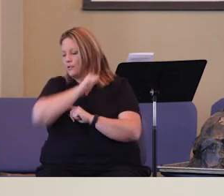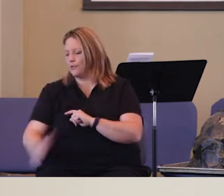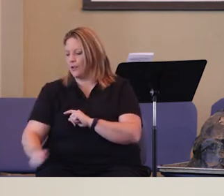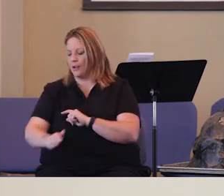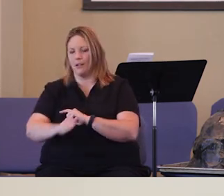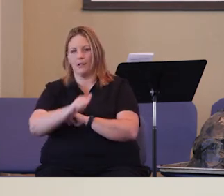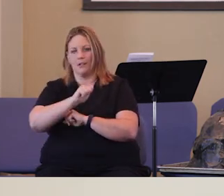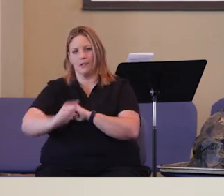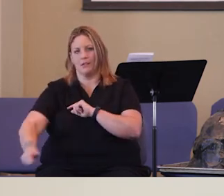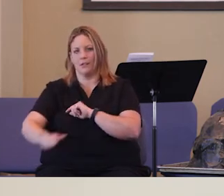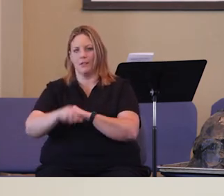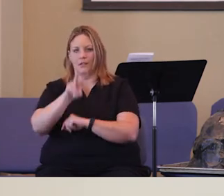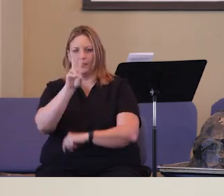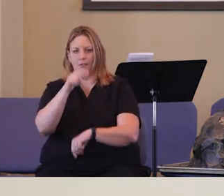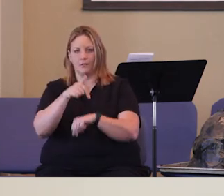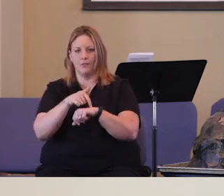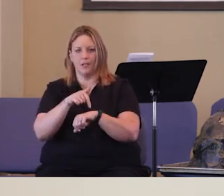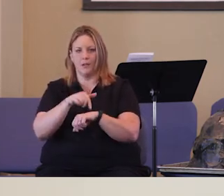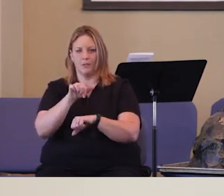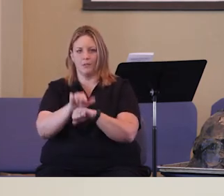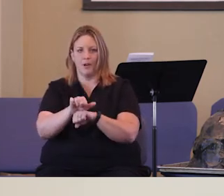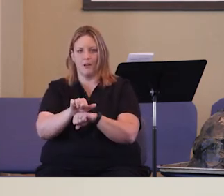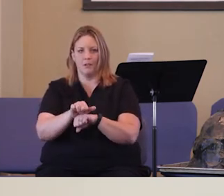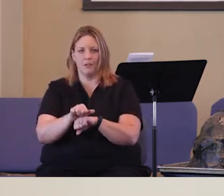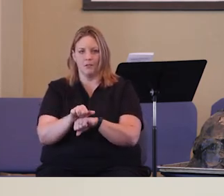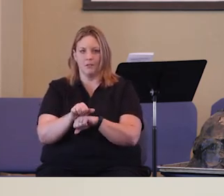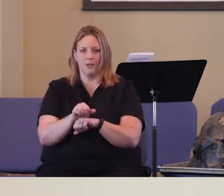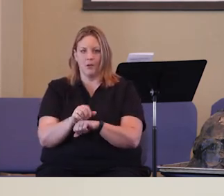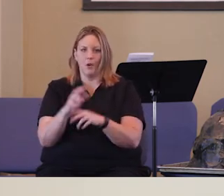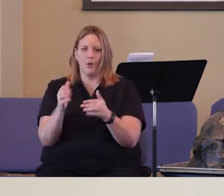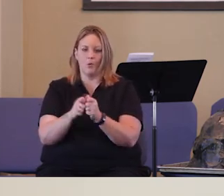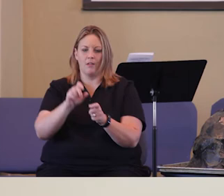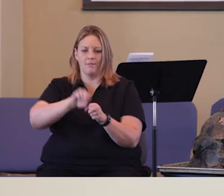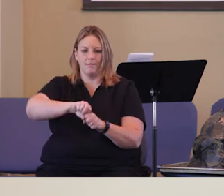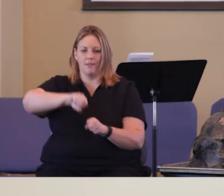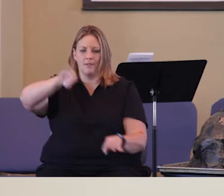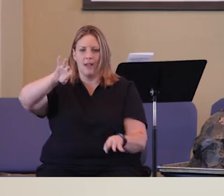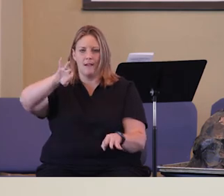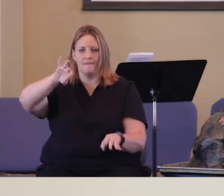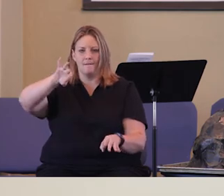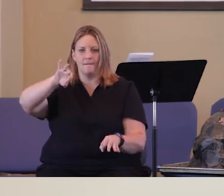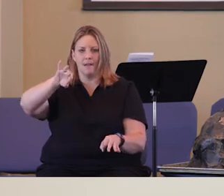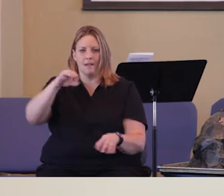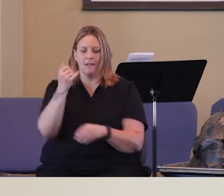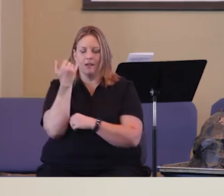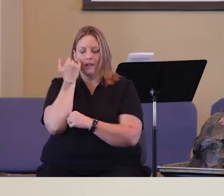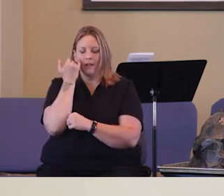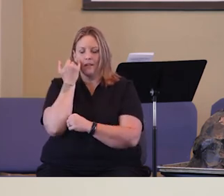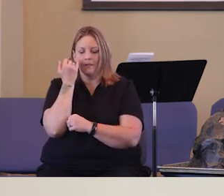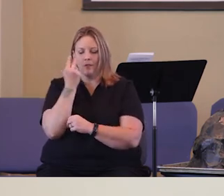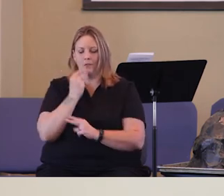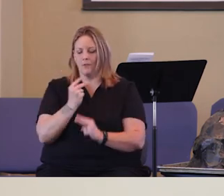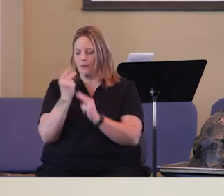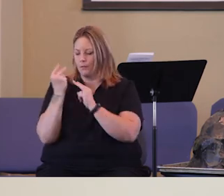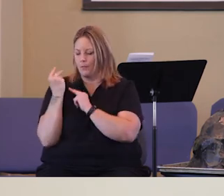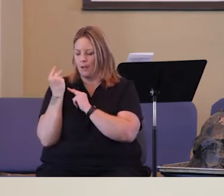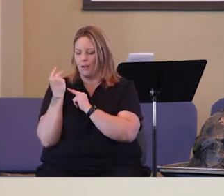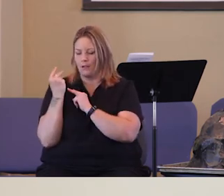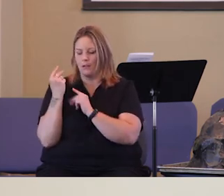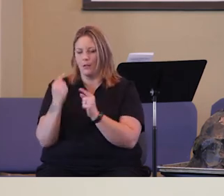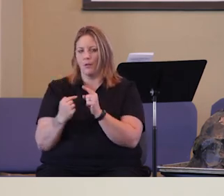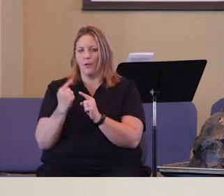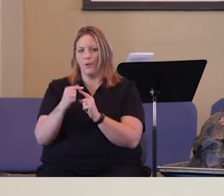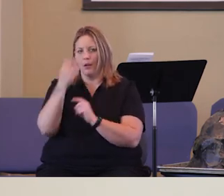struck the rock twice with his staff. Now, if you look back in the story